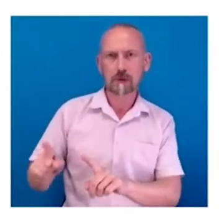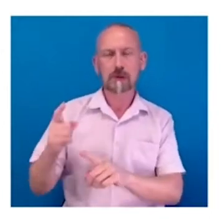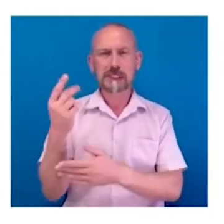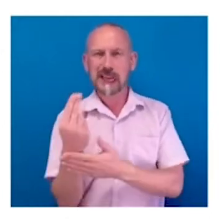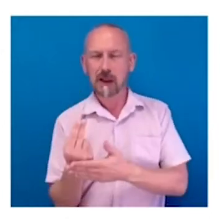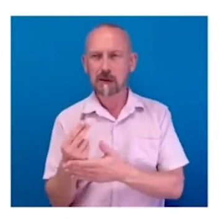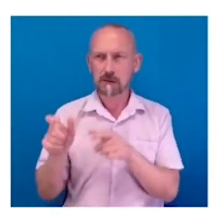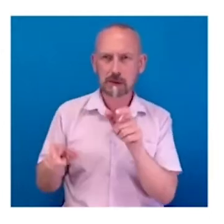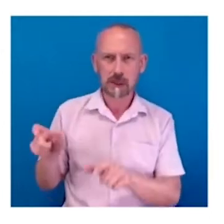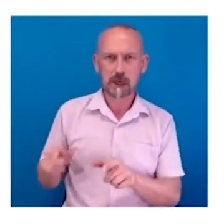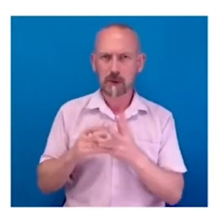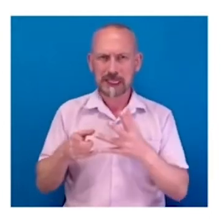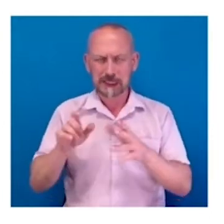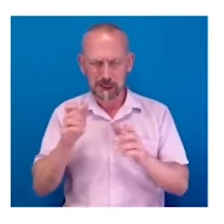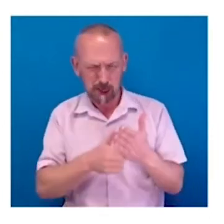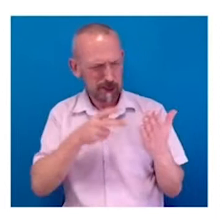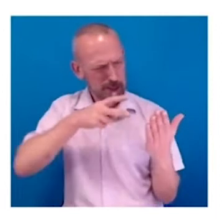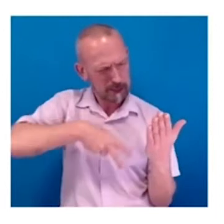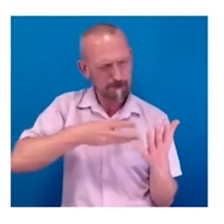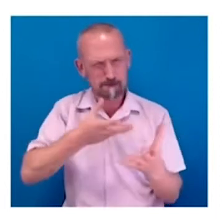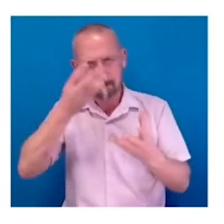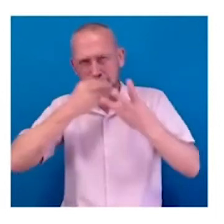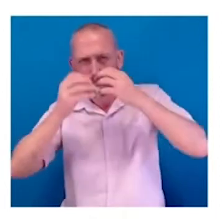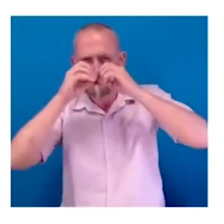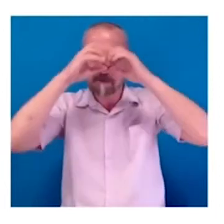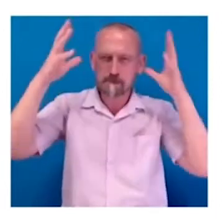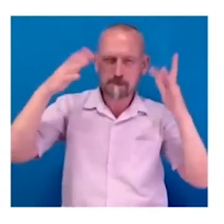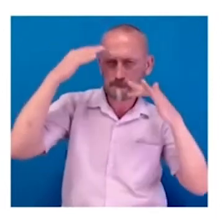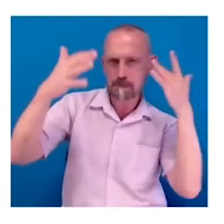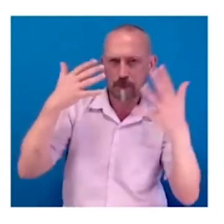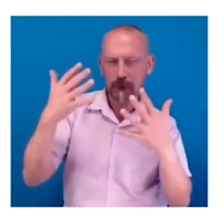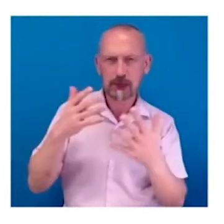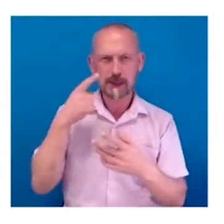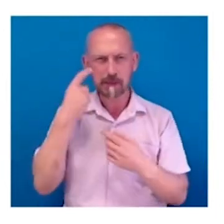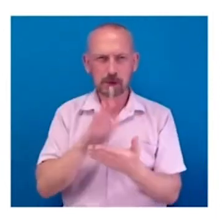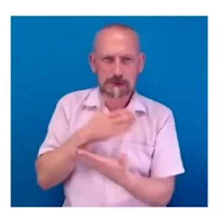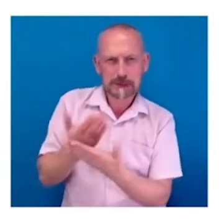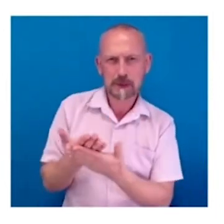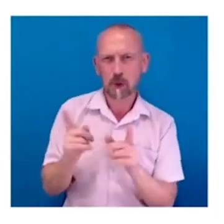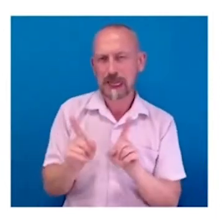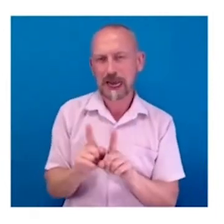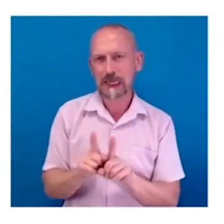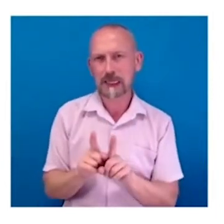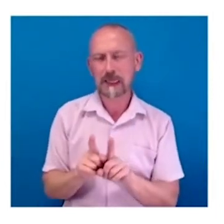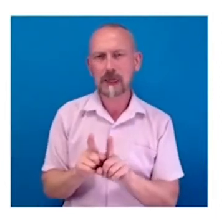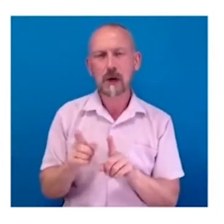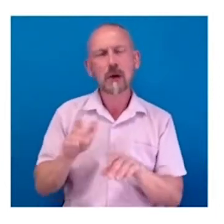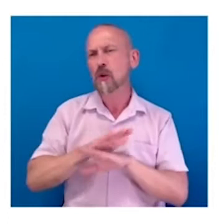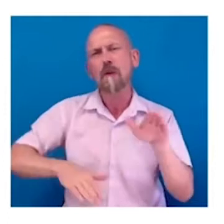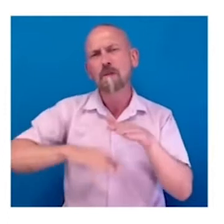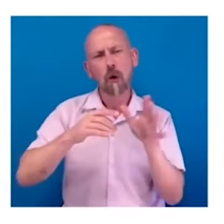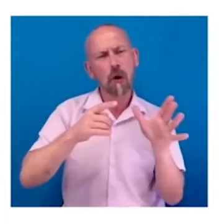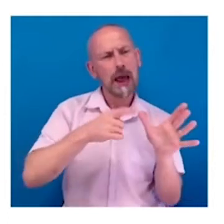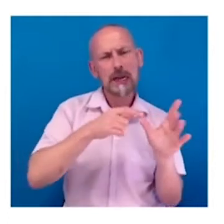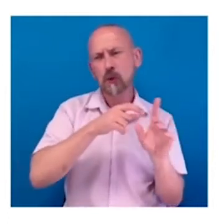typeface could look like. Now, you don't do that on the entire alphabet, because that would be far too labour intensive and far too long to take.